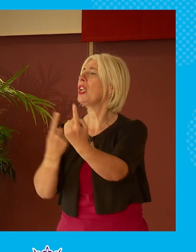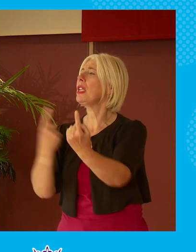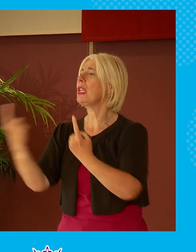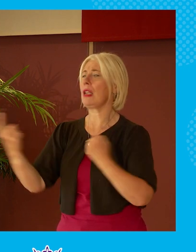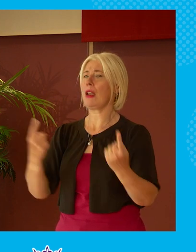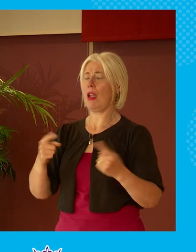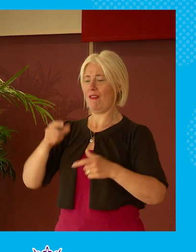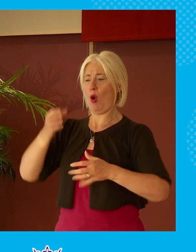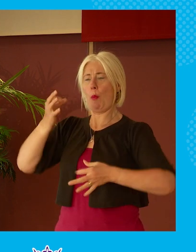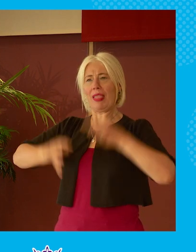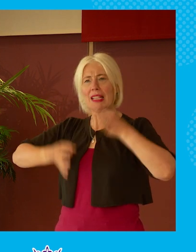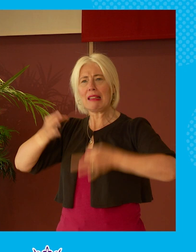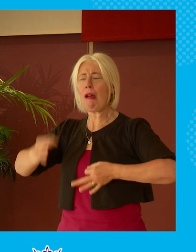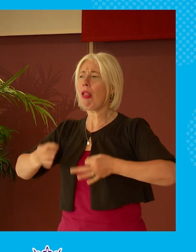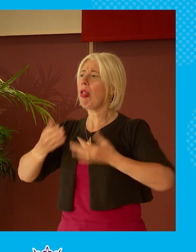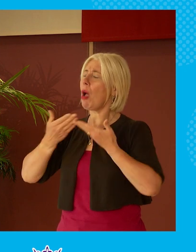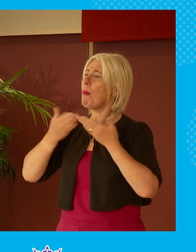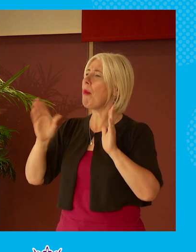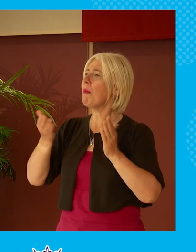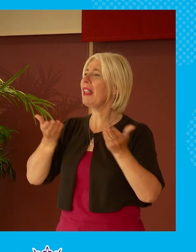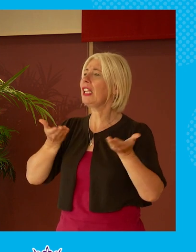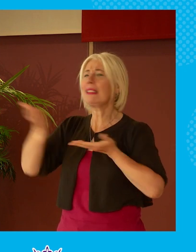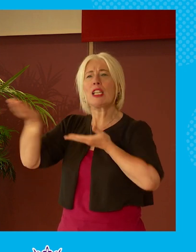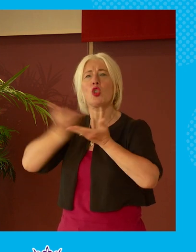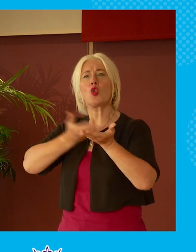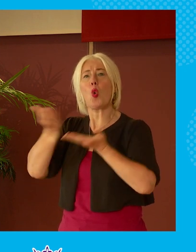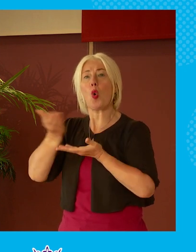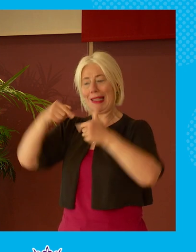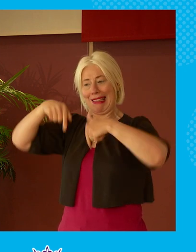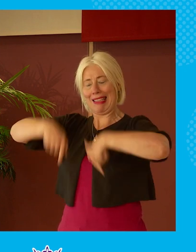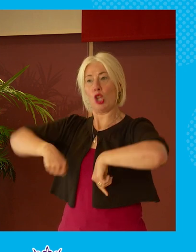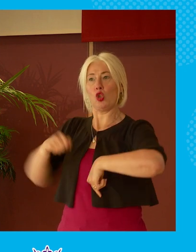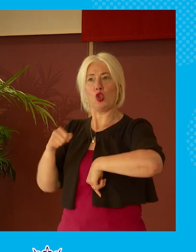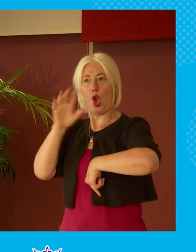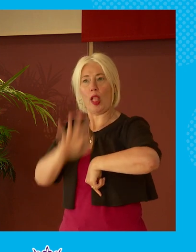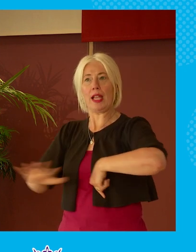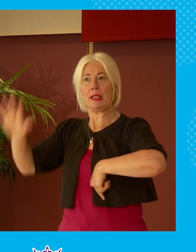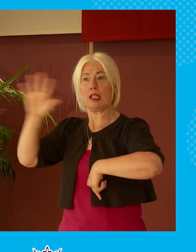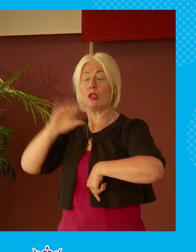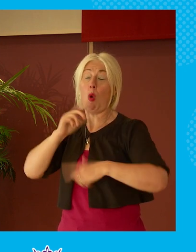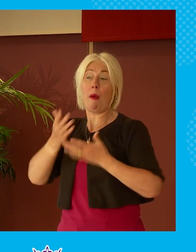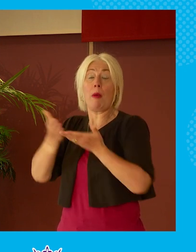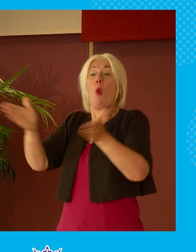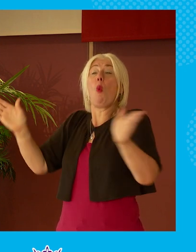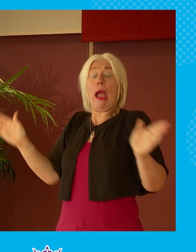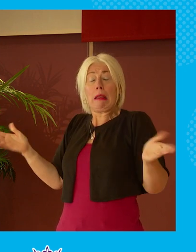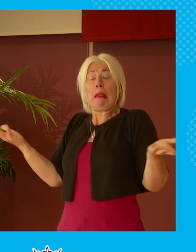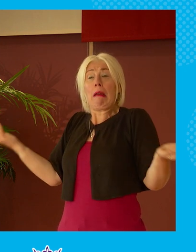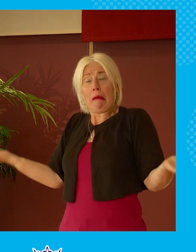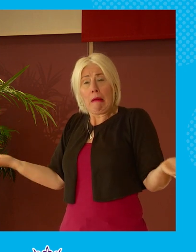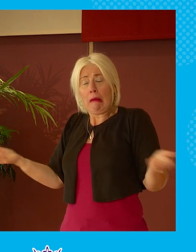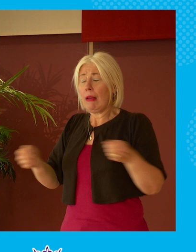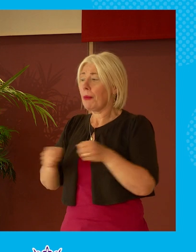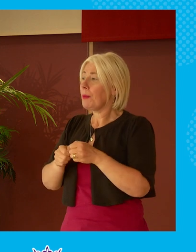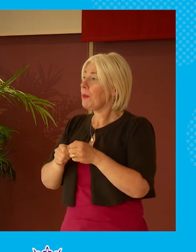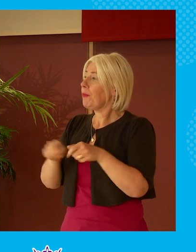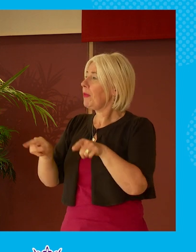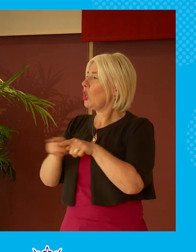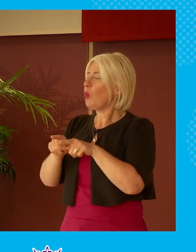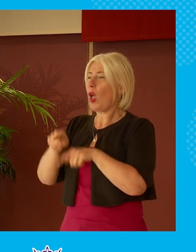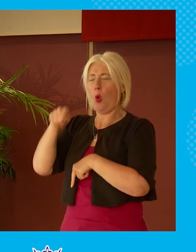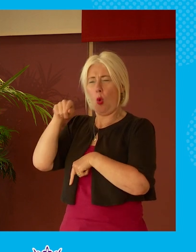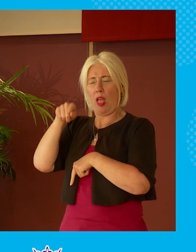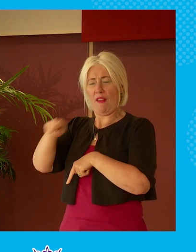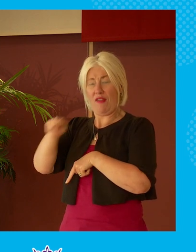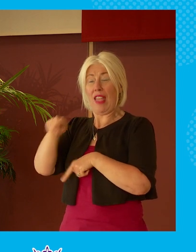and public discourse in this country perhaps more more widely and what this does